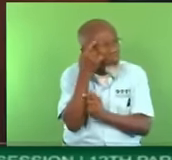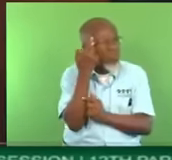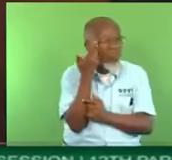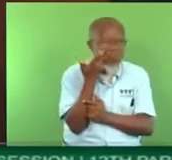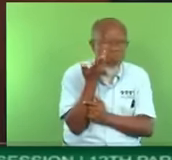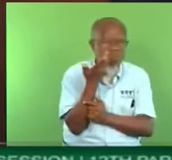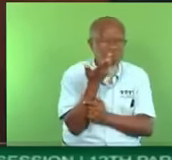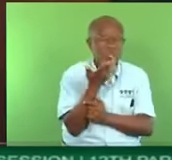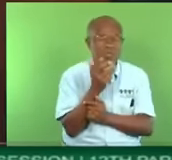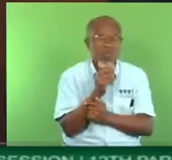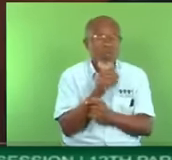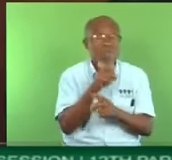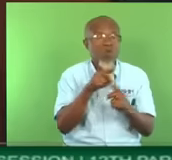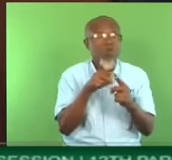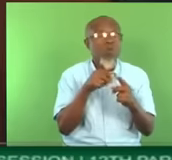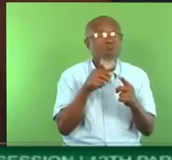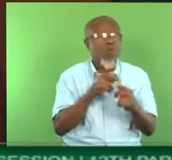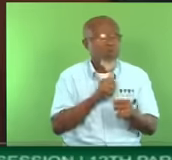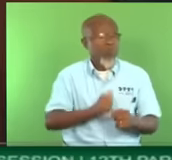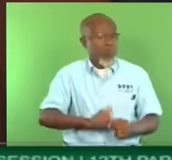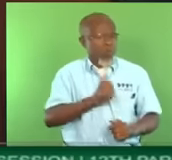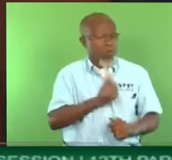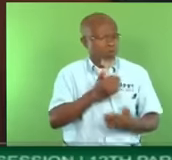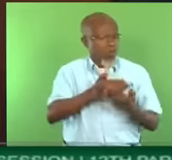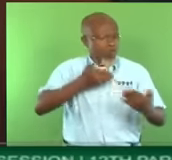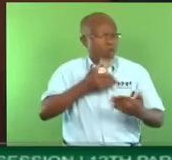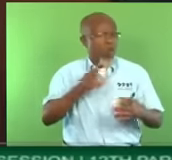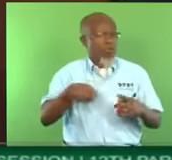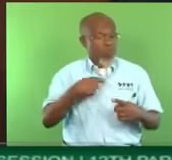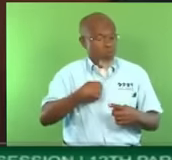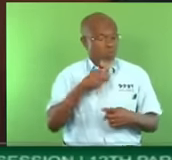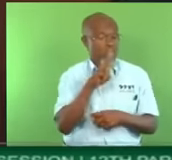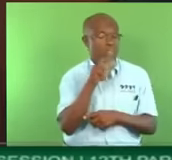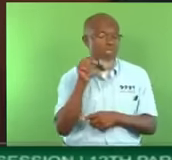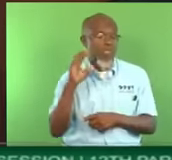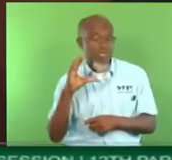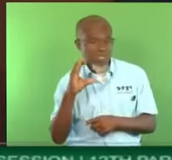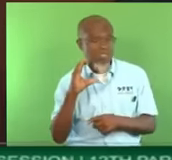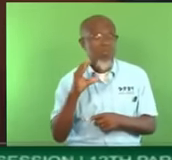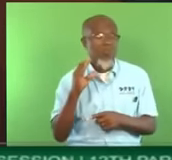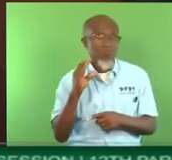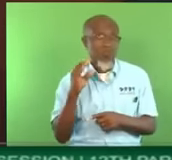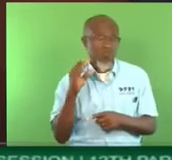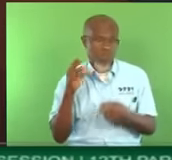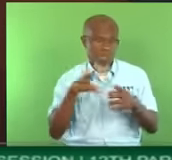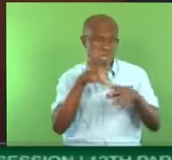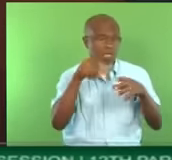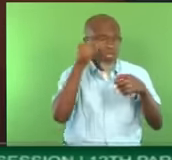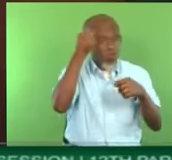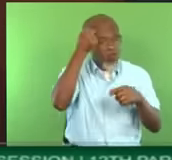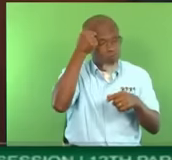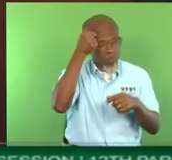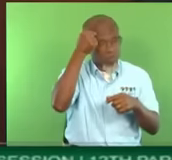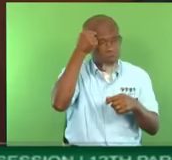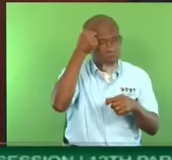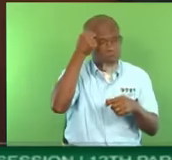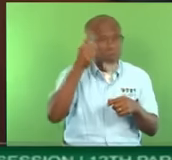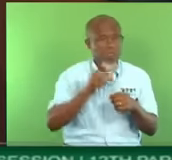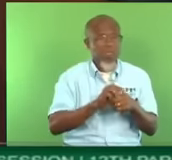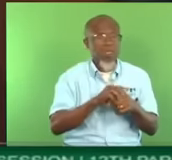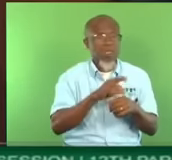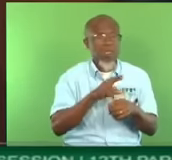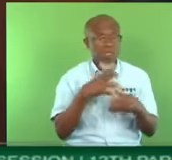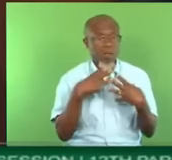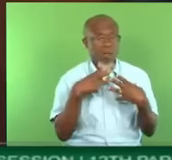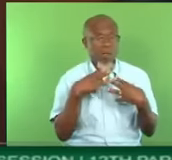held that position of government, 2010-2015, under the HDC and the Ministry of Housing, which I had the honour to lead, we gave